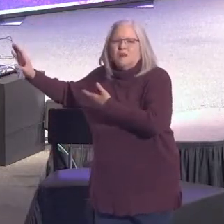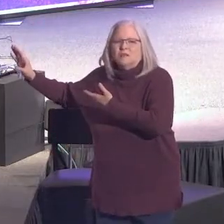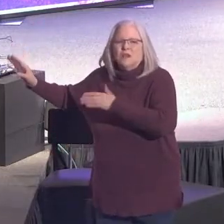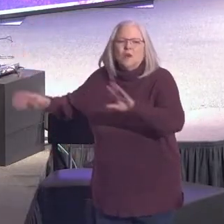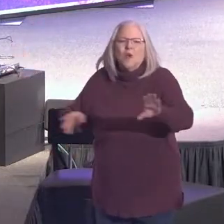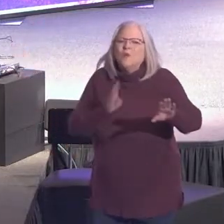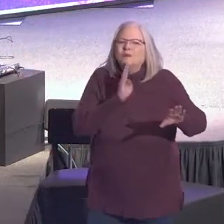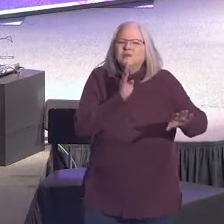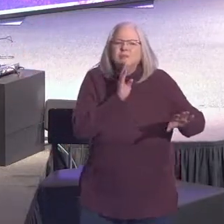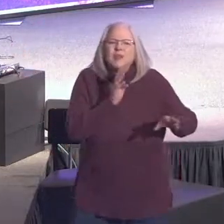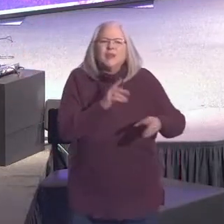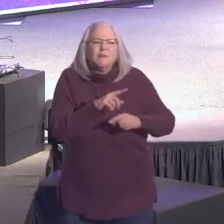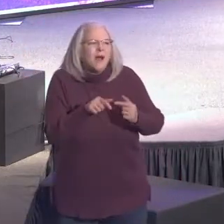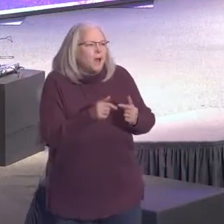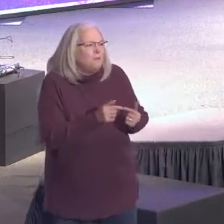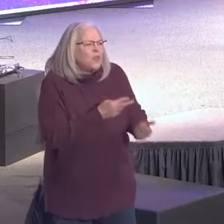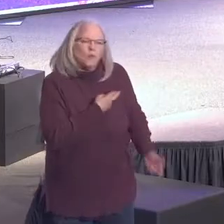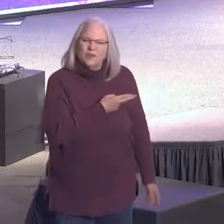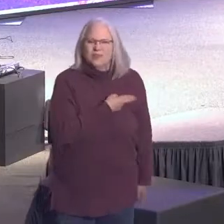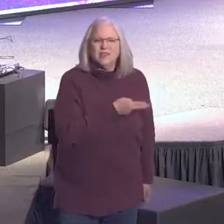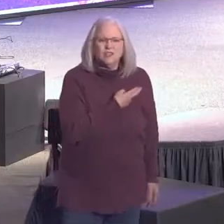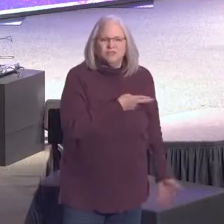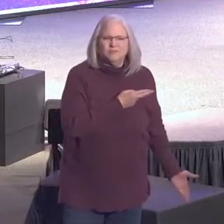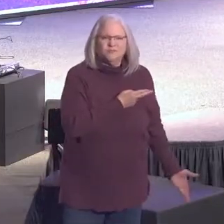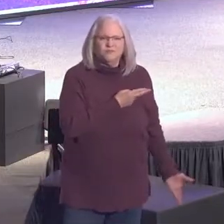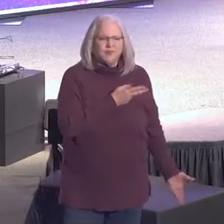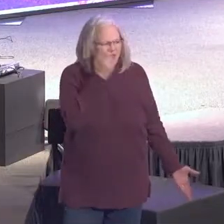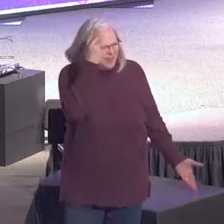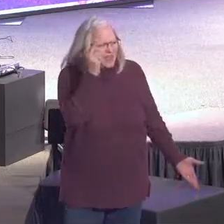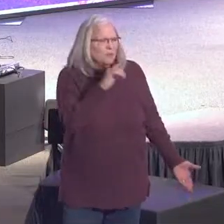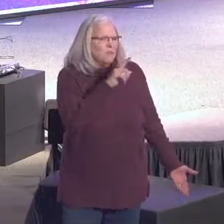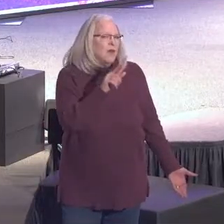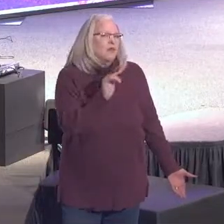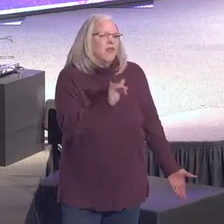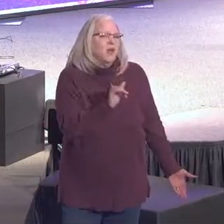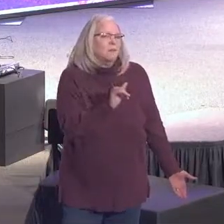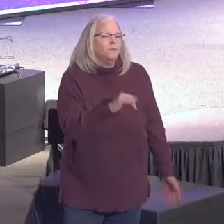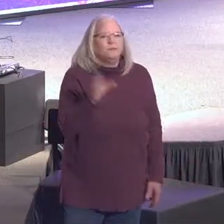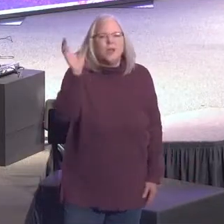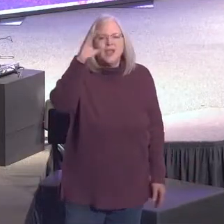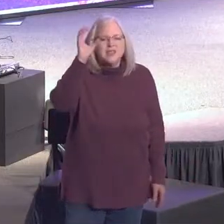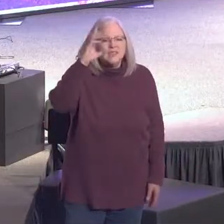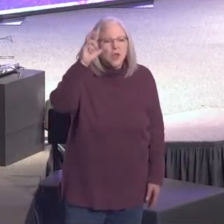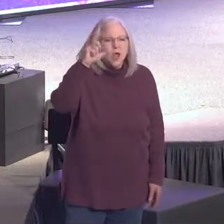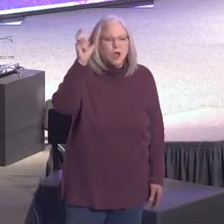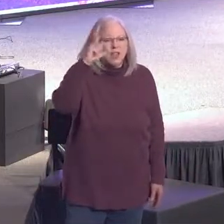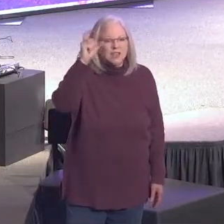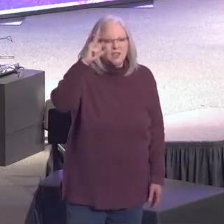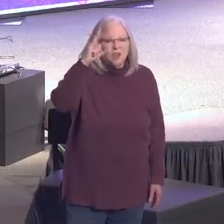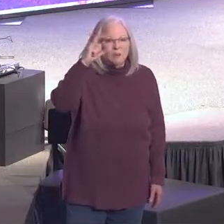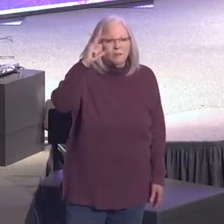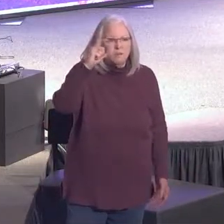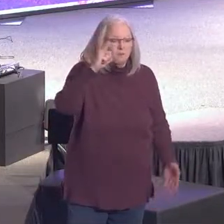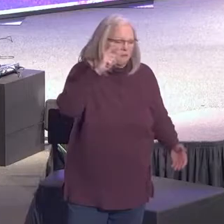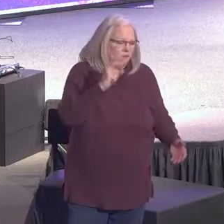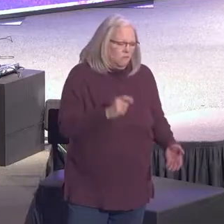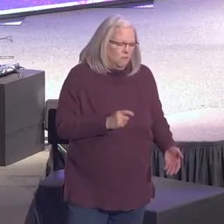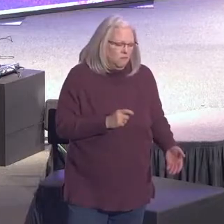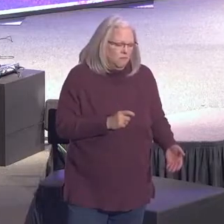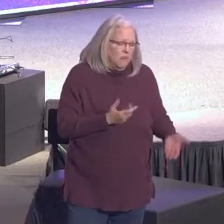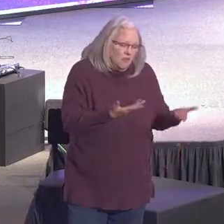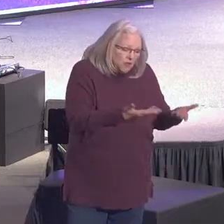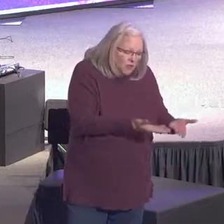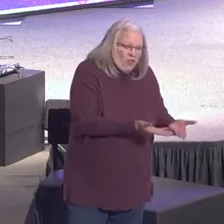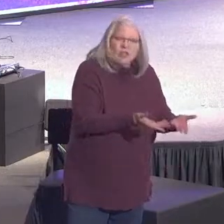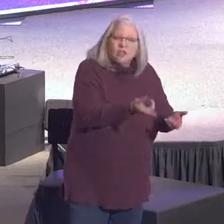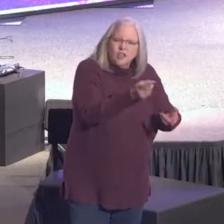very religious for a long time. Think about religion for a minute. Islam. You reap the outcome of your own